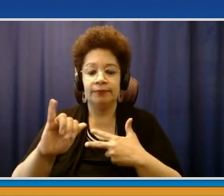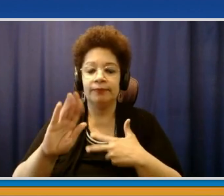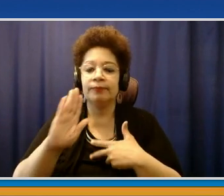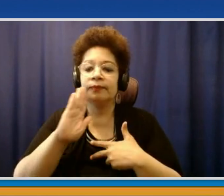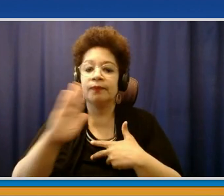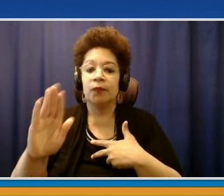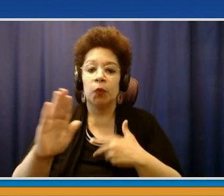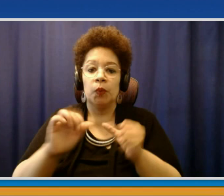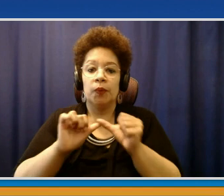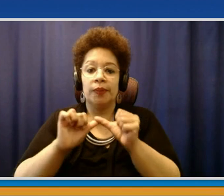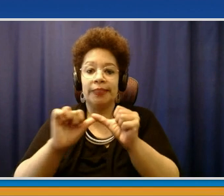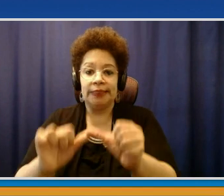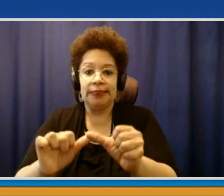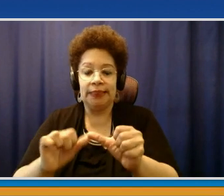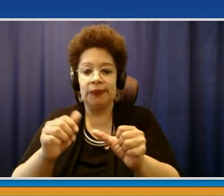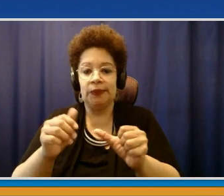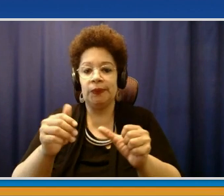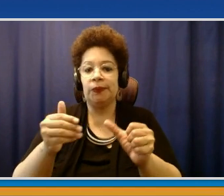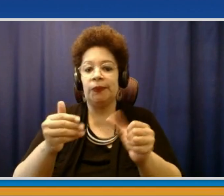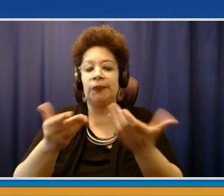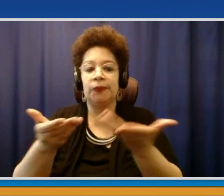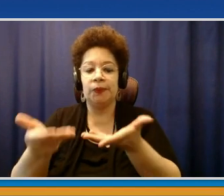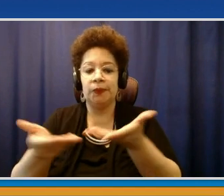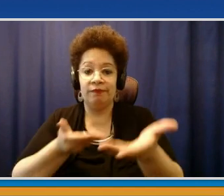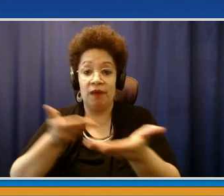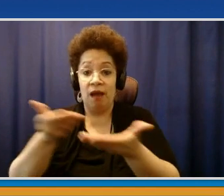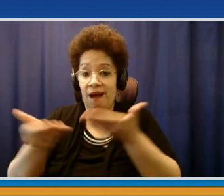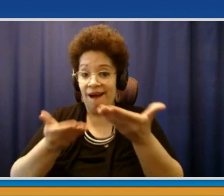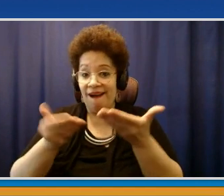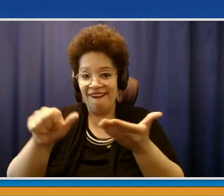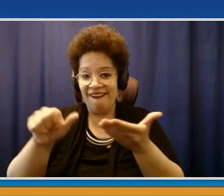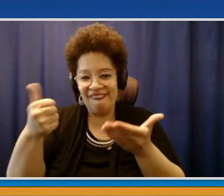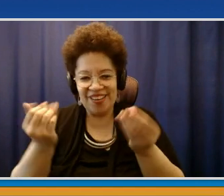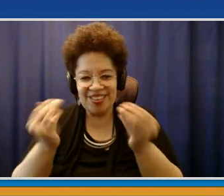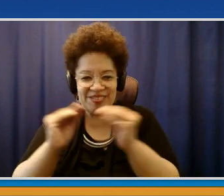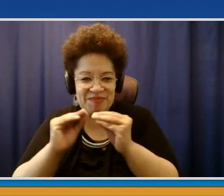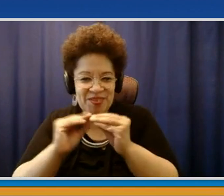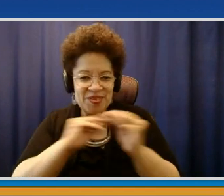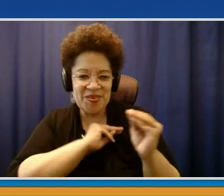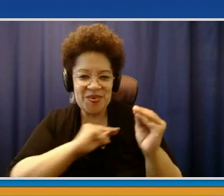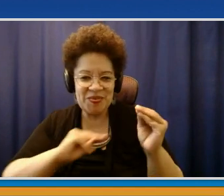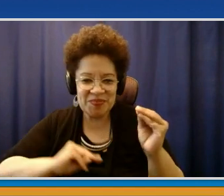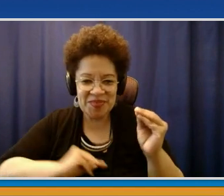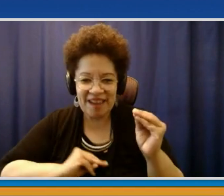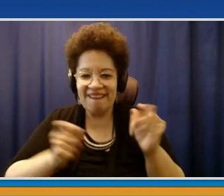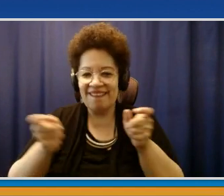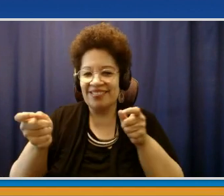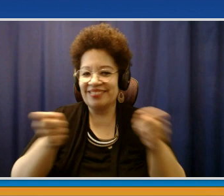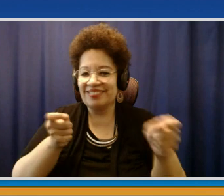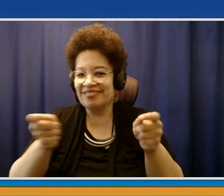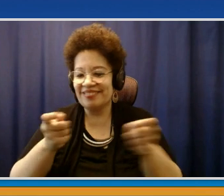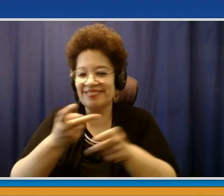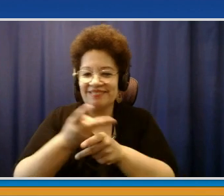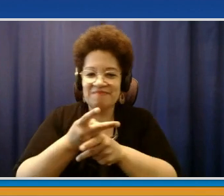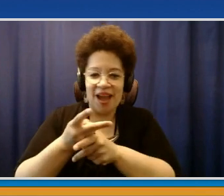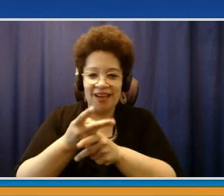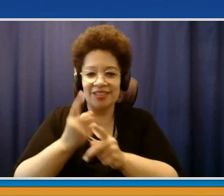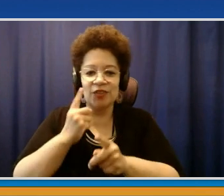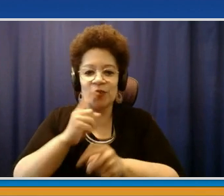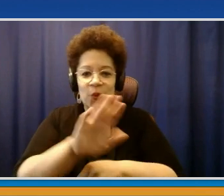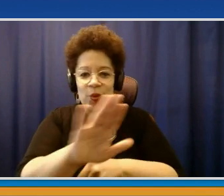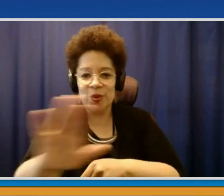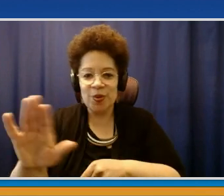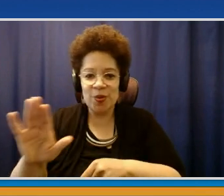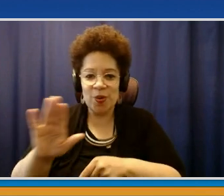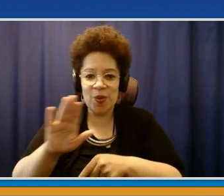you haven't seen your town or village or city represented yet, it's coming. And we'll make sure that your chief executive makes it here too, and shares their thoughts about what's happening in